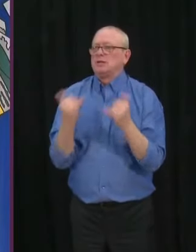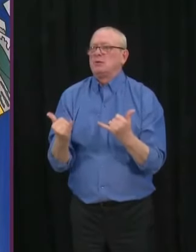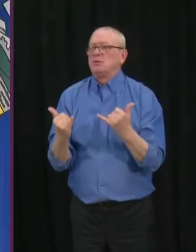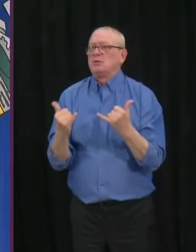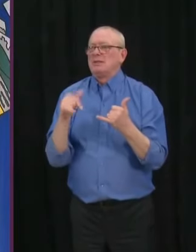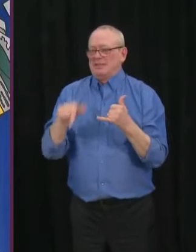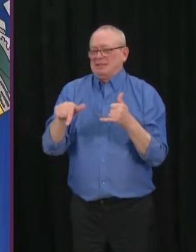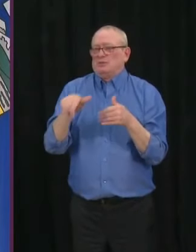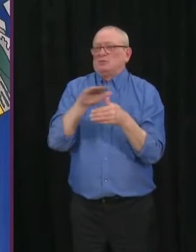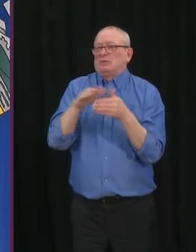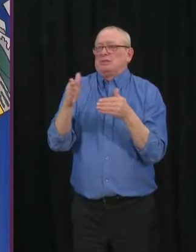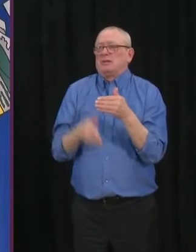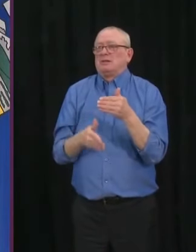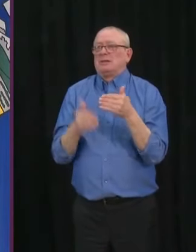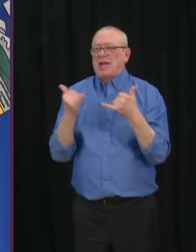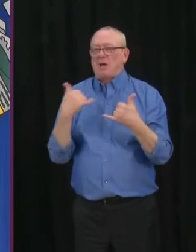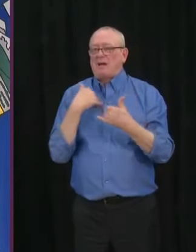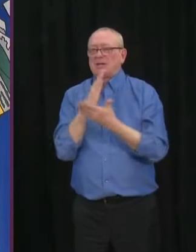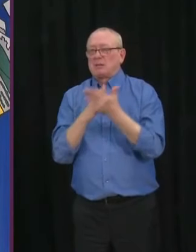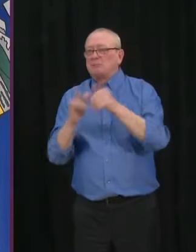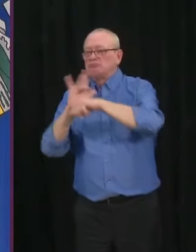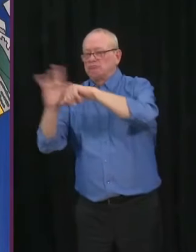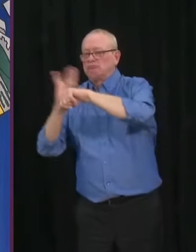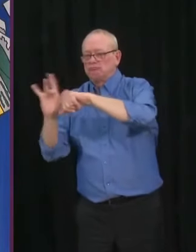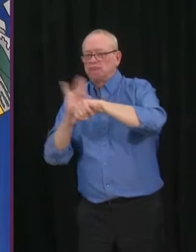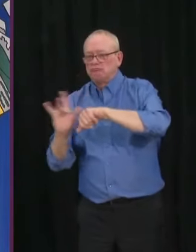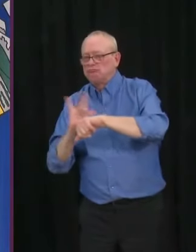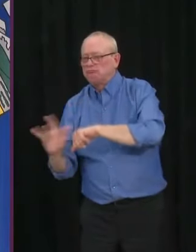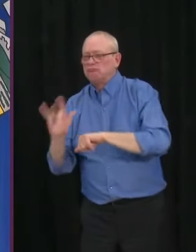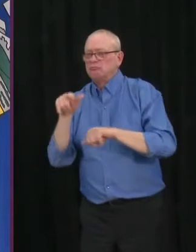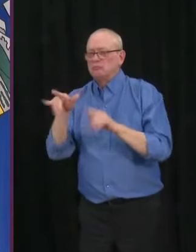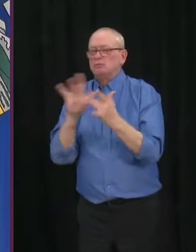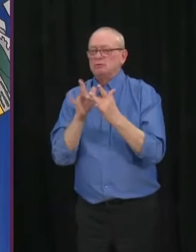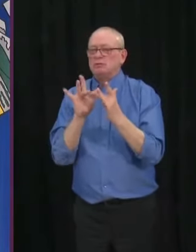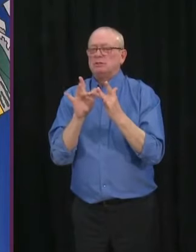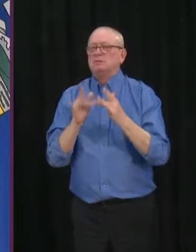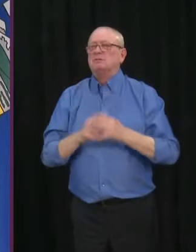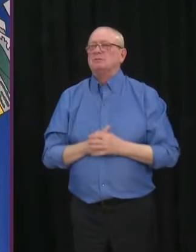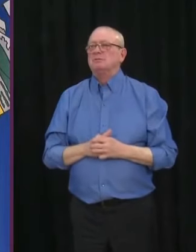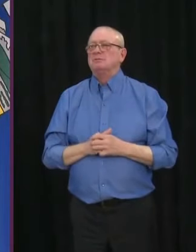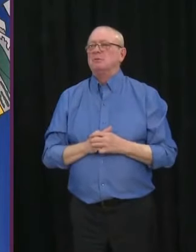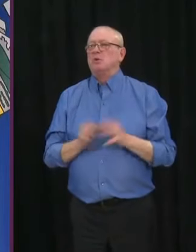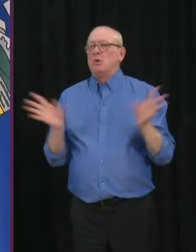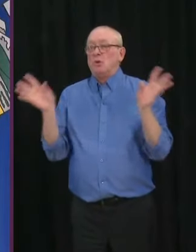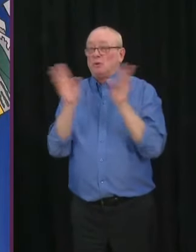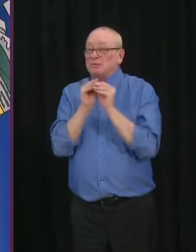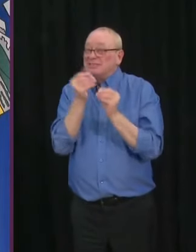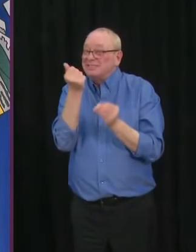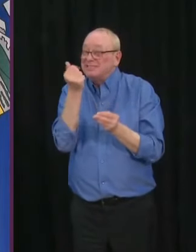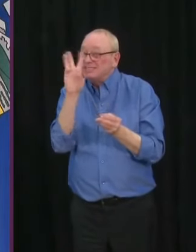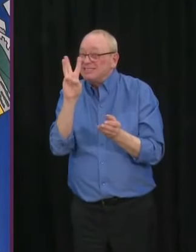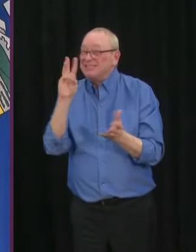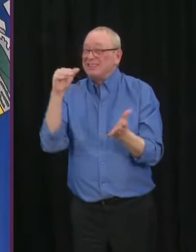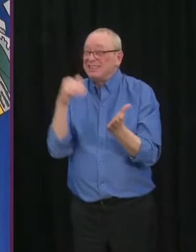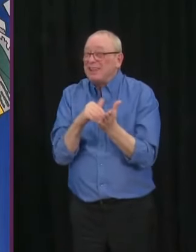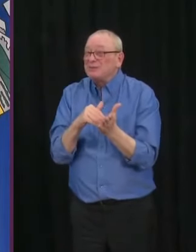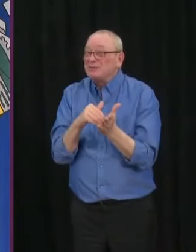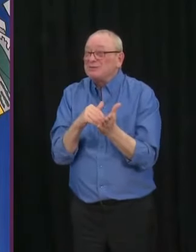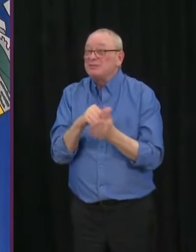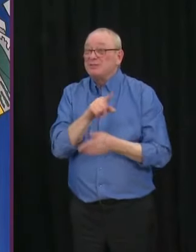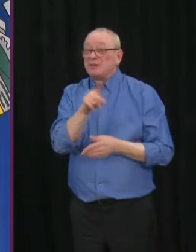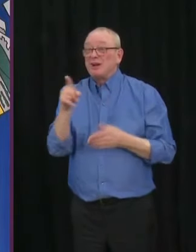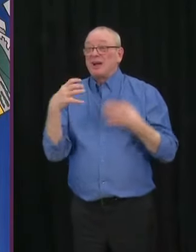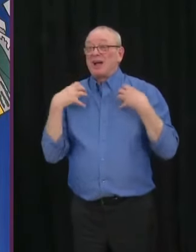eligibility or a lot of open spots right now through those 16,000 available appointments where you can, as a healthcare worker through